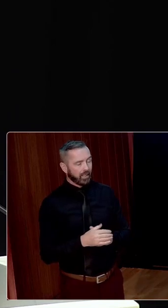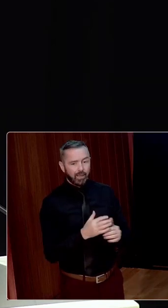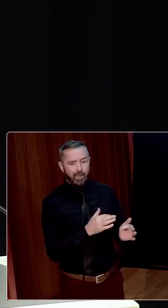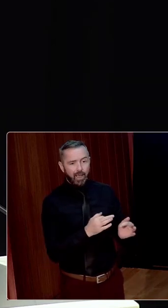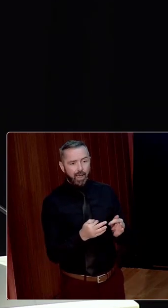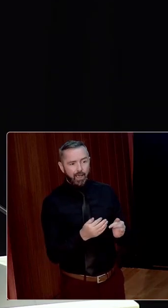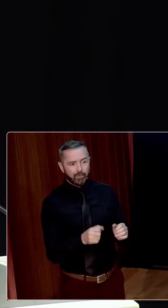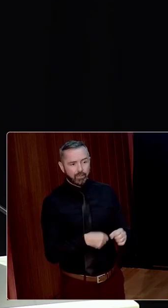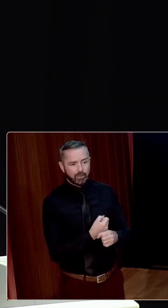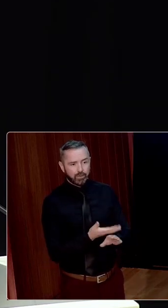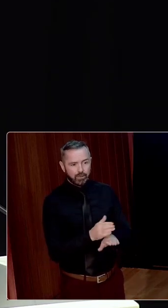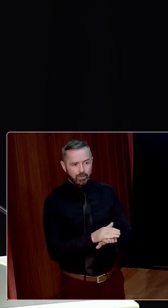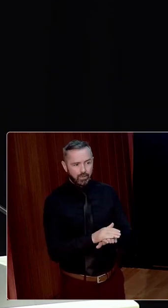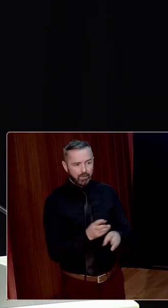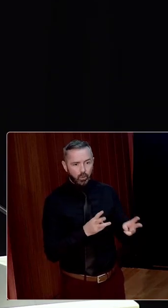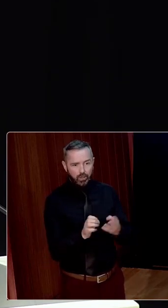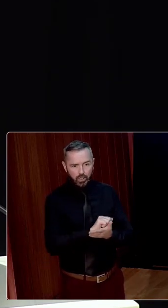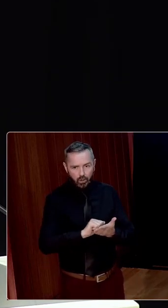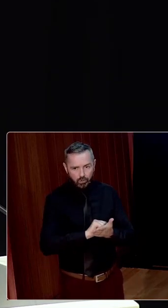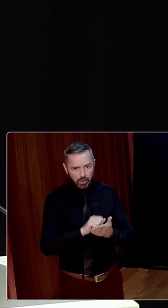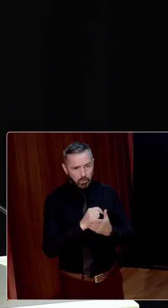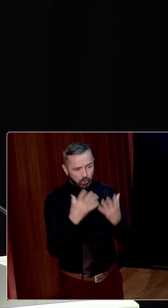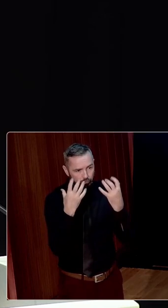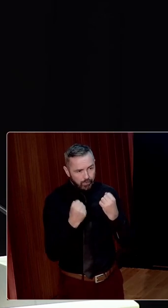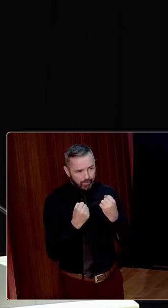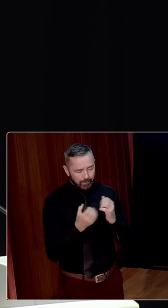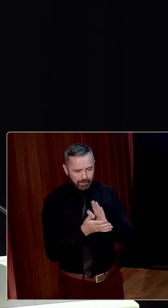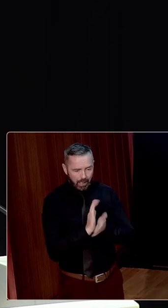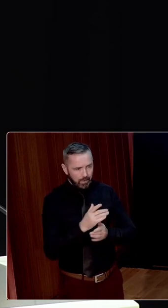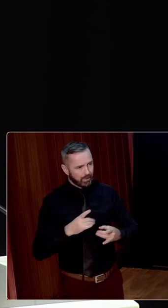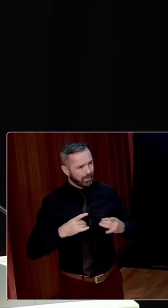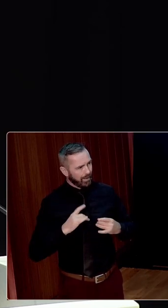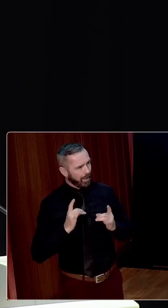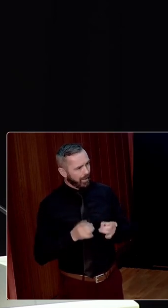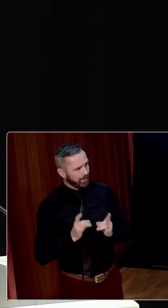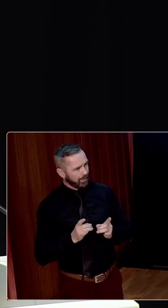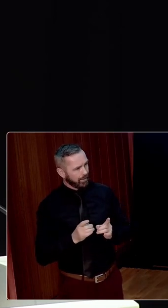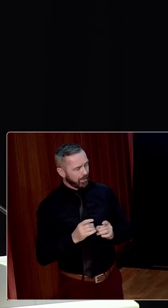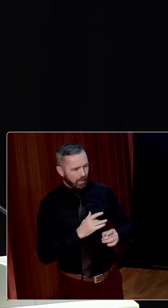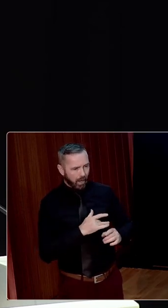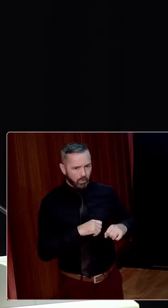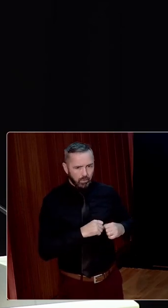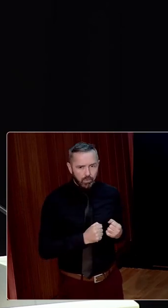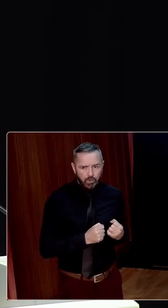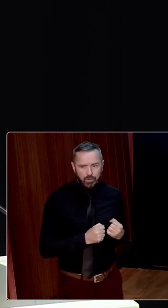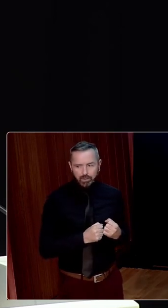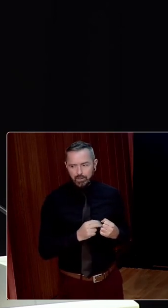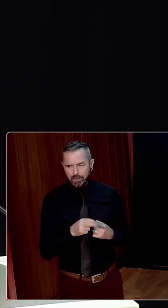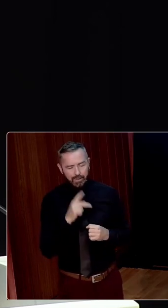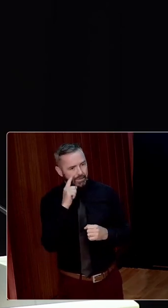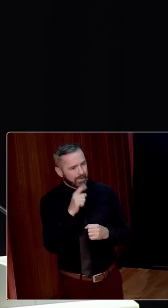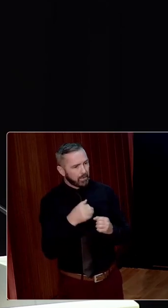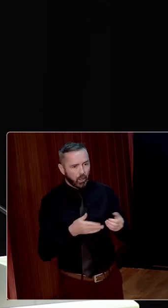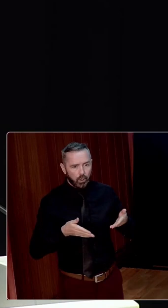grief had destroyed her health and she could no longer work. It's breaking my heart, she wrote. I had not the poor consolation of seeing